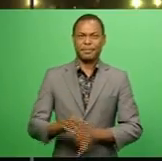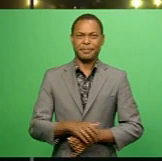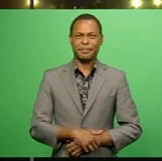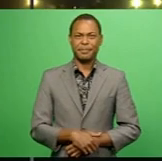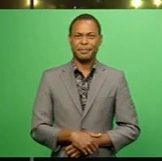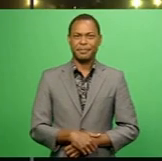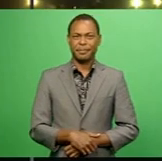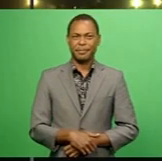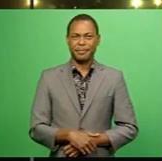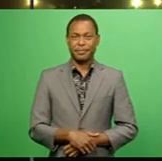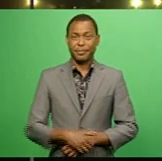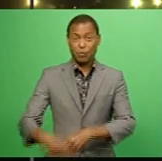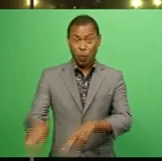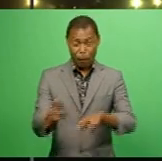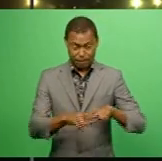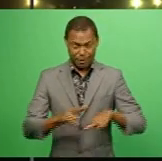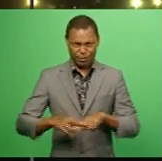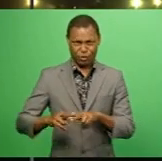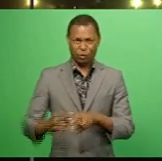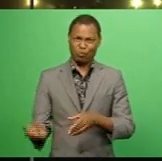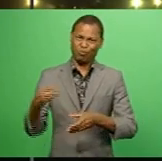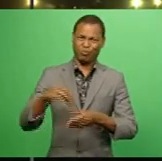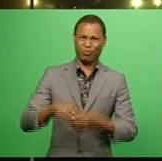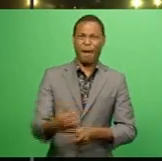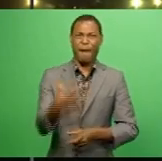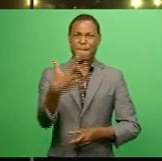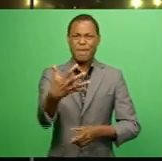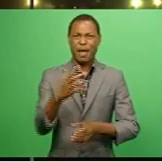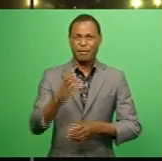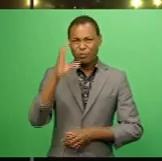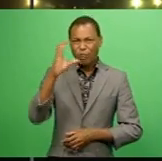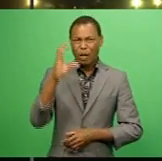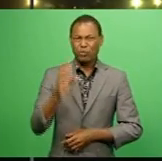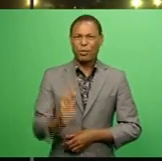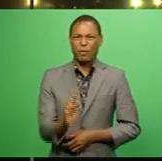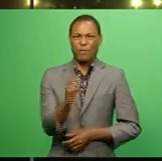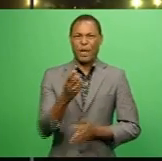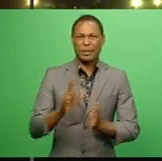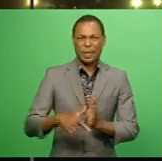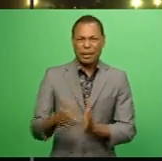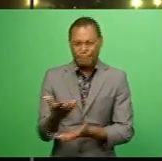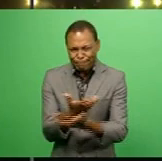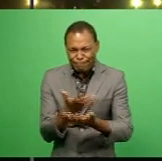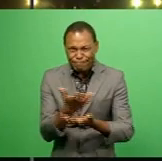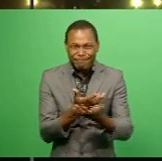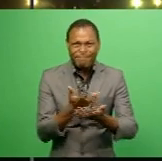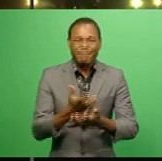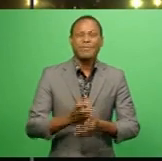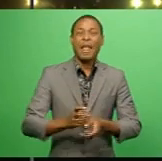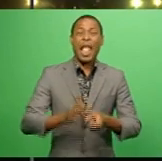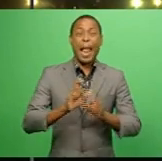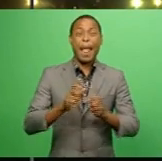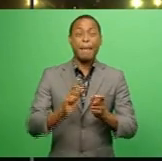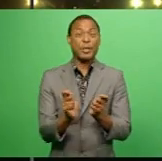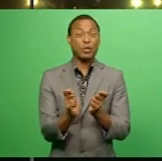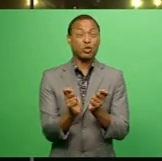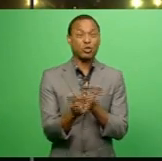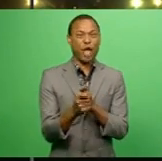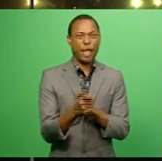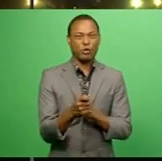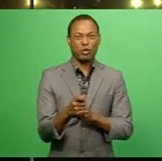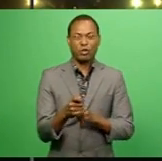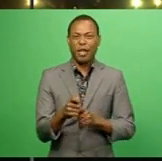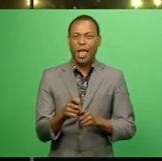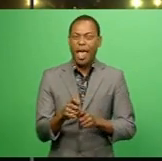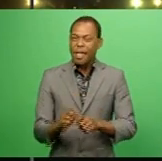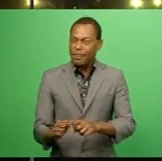Fiji has joined five countries negotiating the first trade agreement that has climate change and sustainability at its core. The